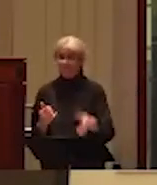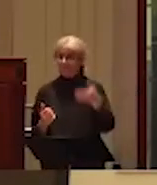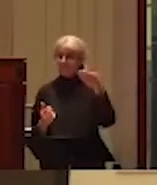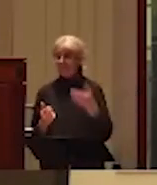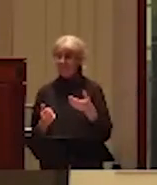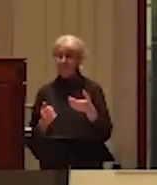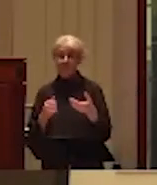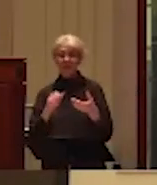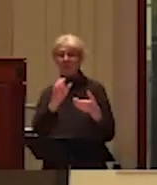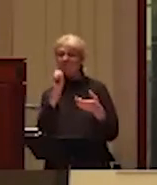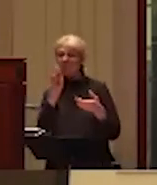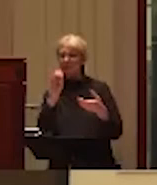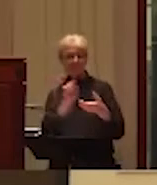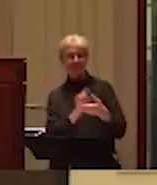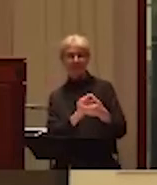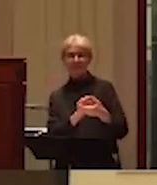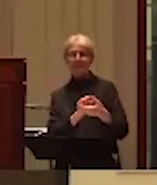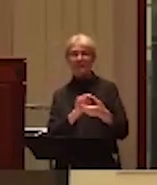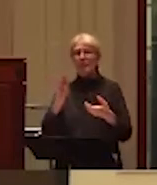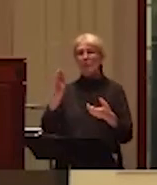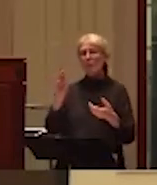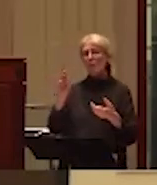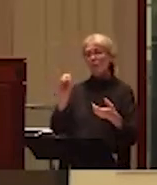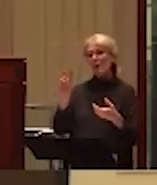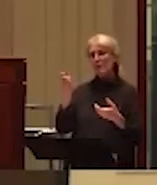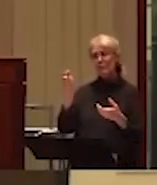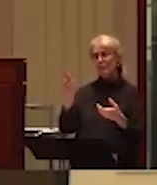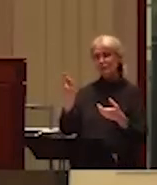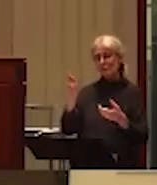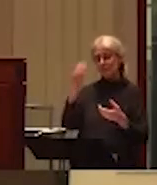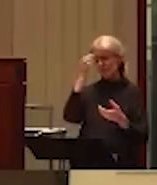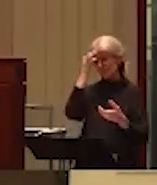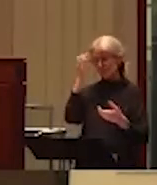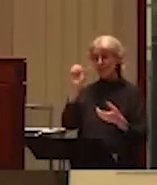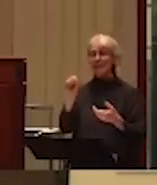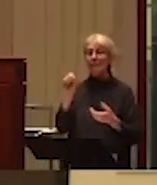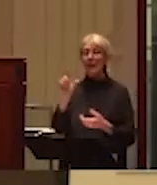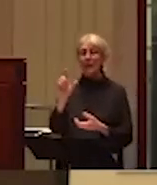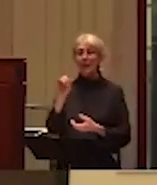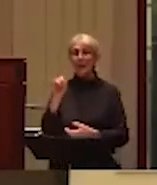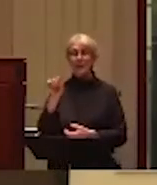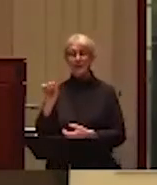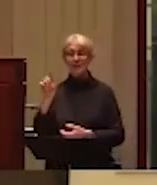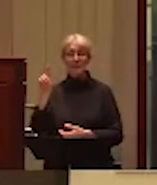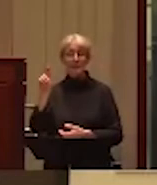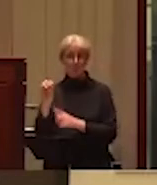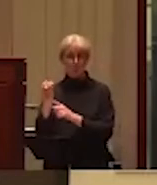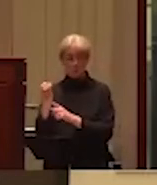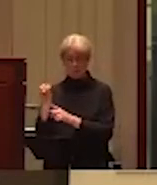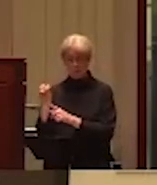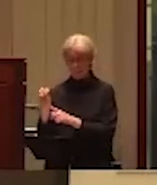the following information into your browser. You go to Slido, which is sli.do